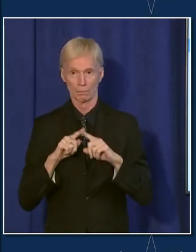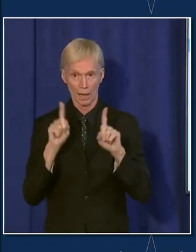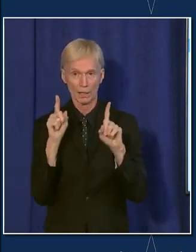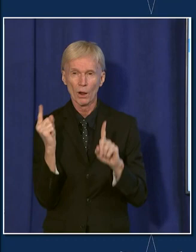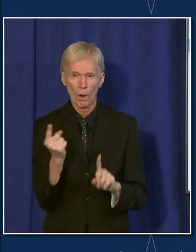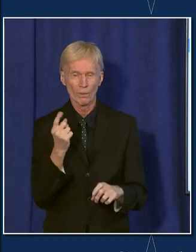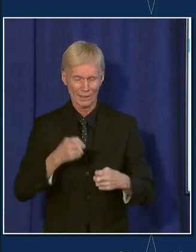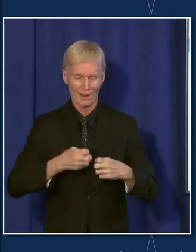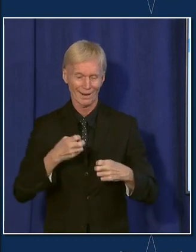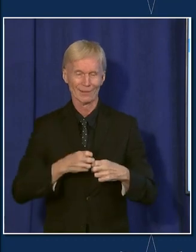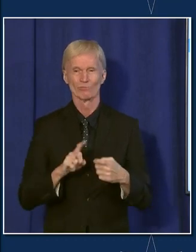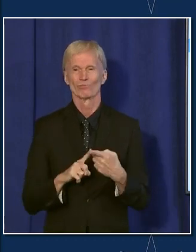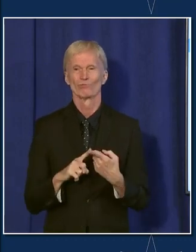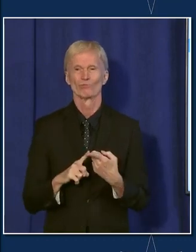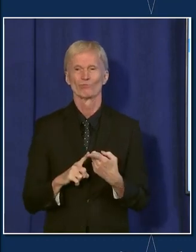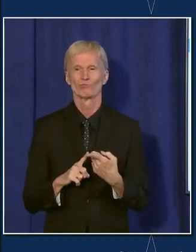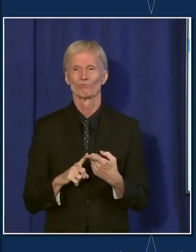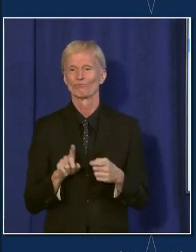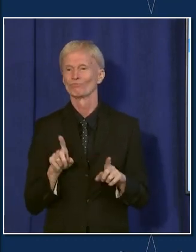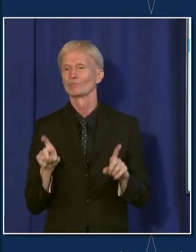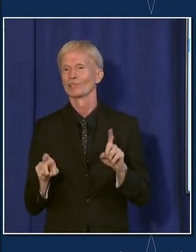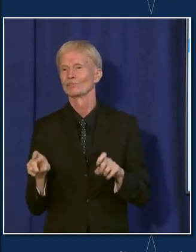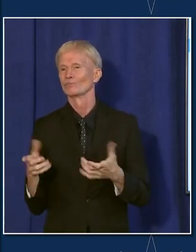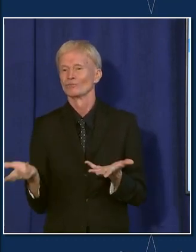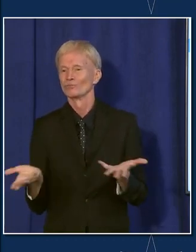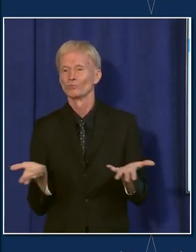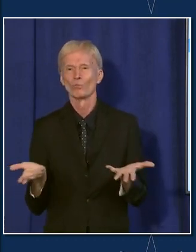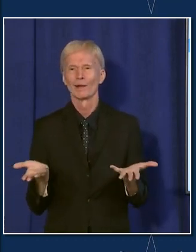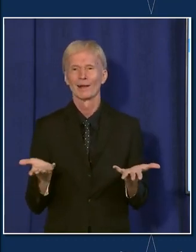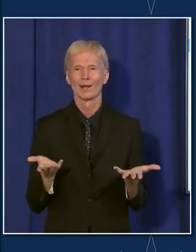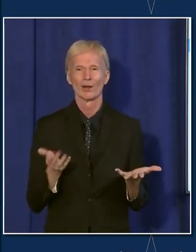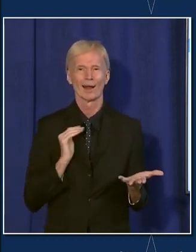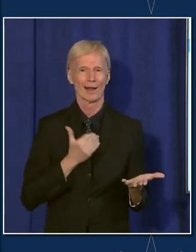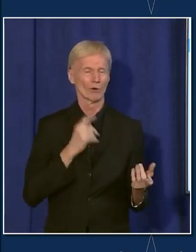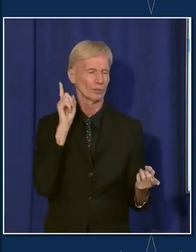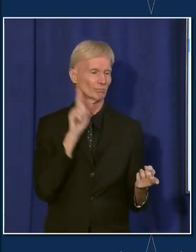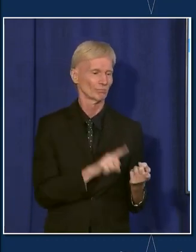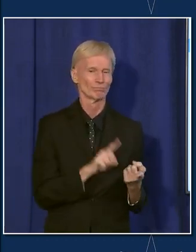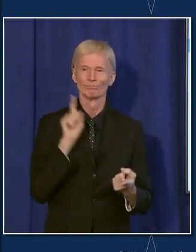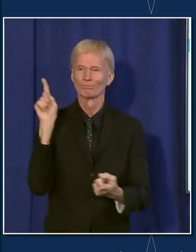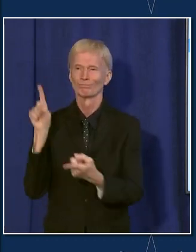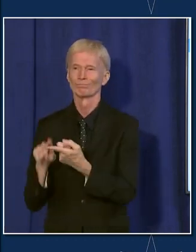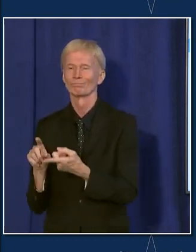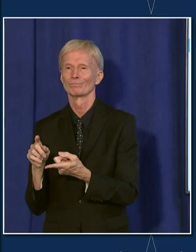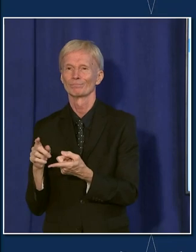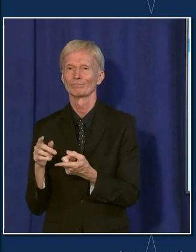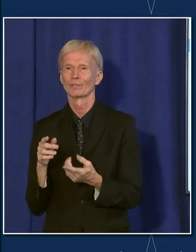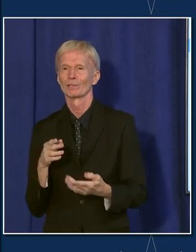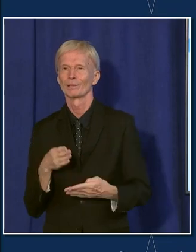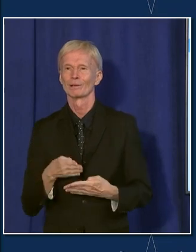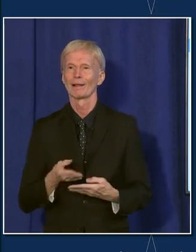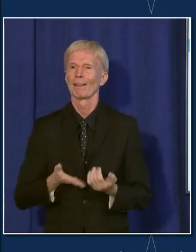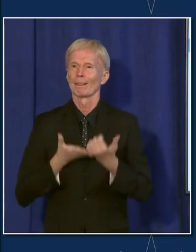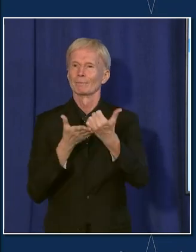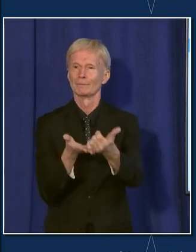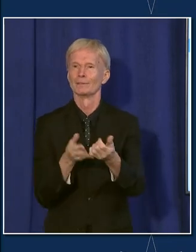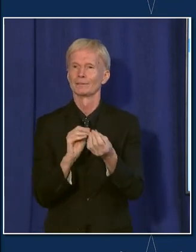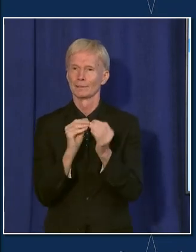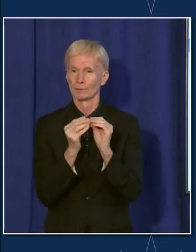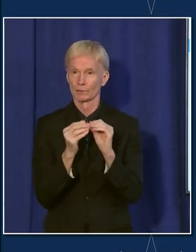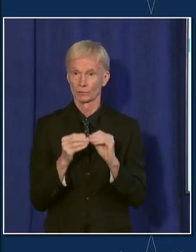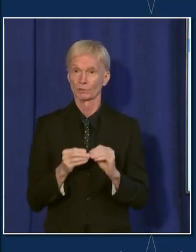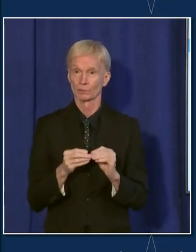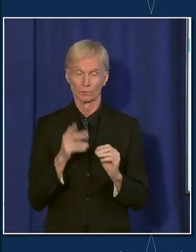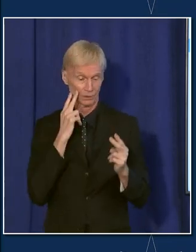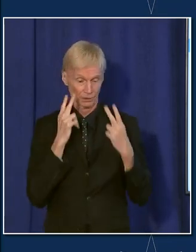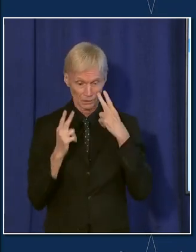a little bit difficult to kind of tease out which of the mitigation efforts are in place. I've certainly been reasonably pleased, if you look at that increase, that